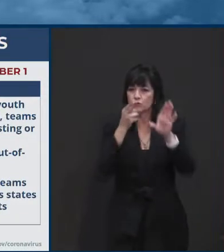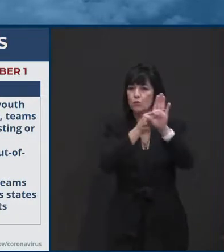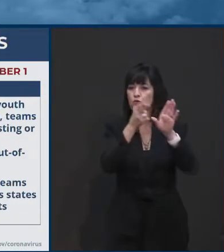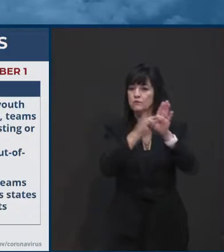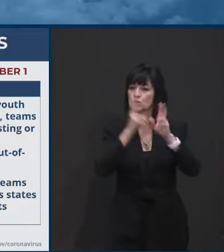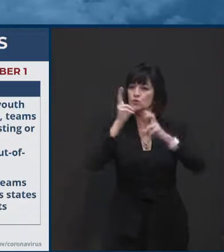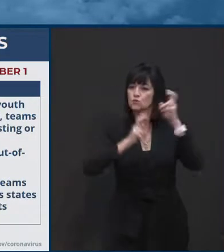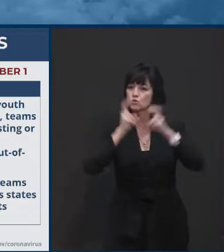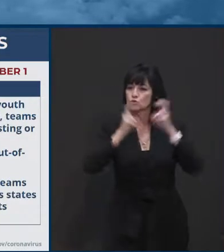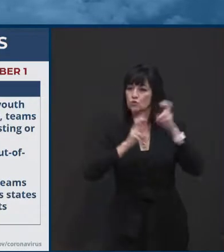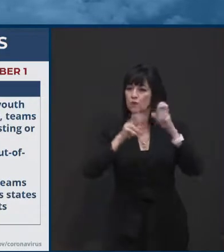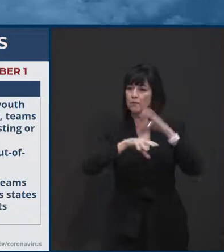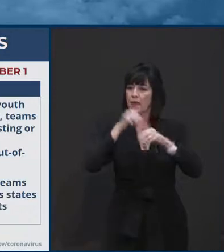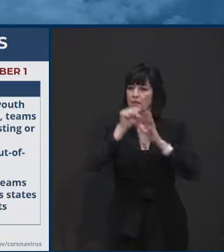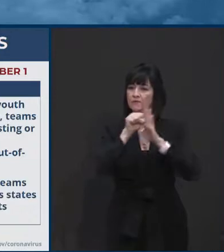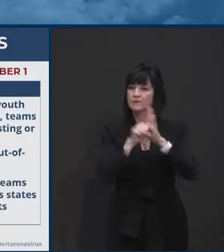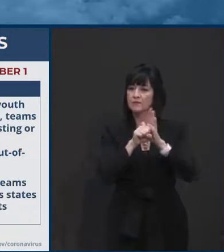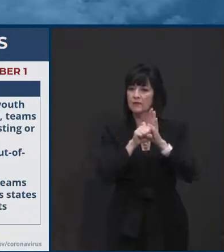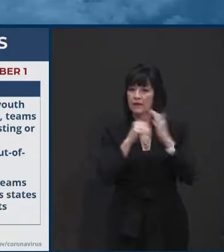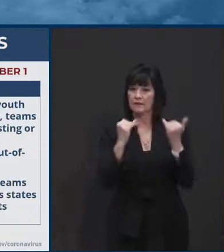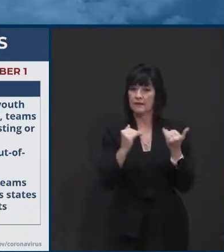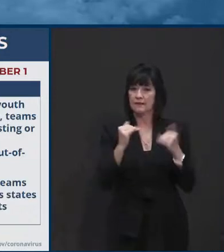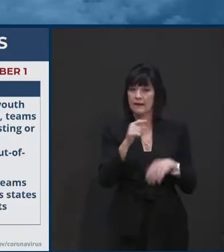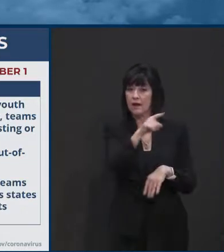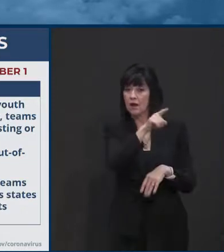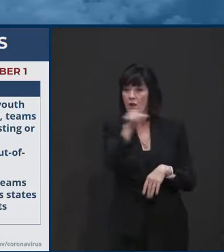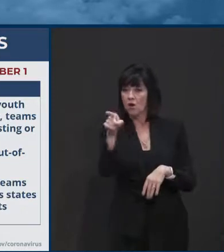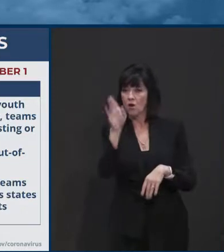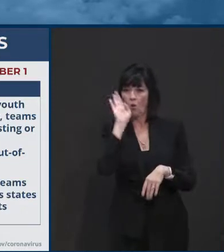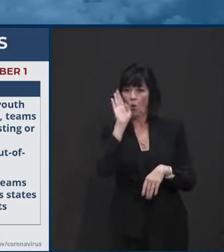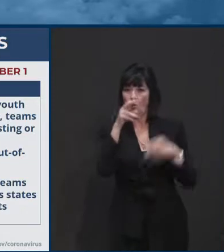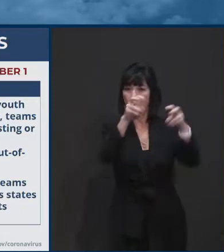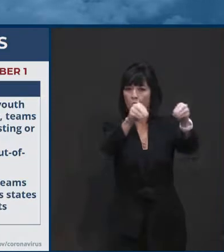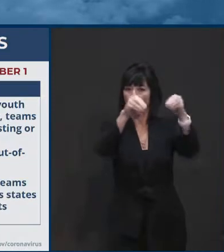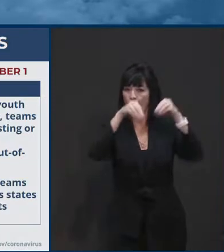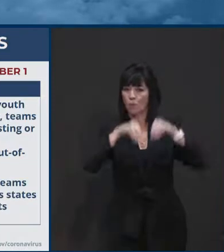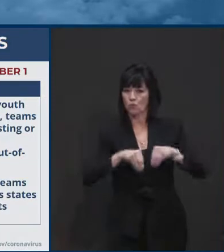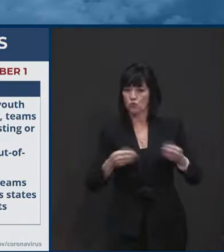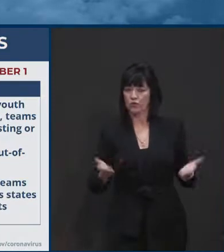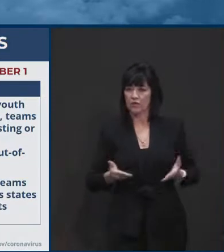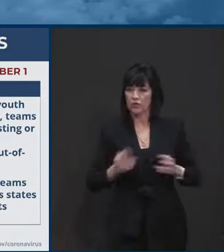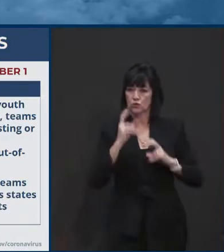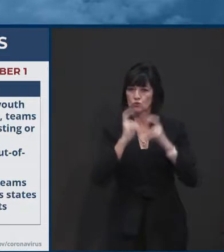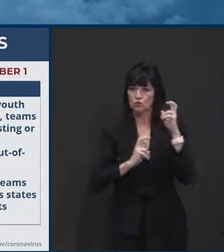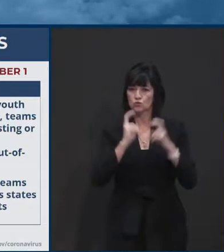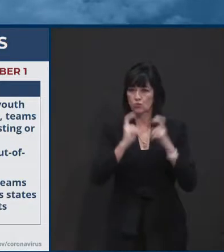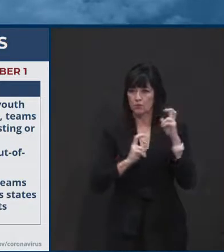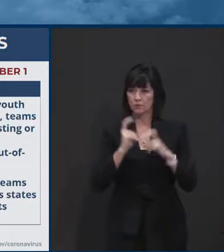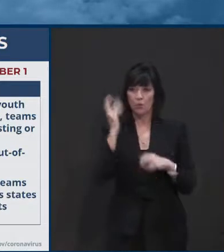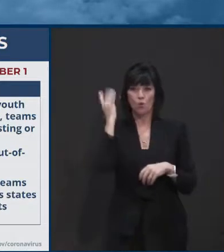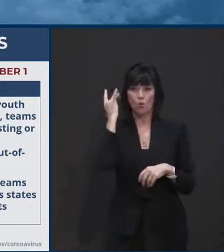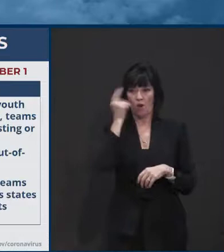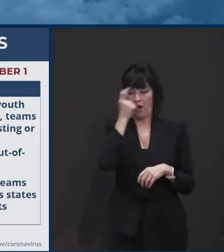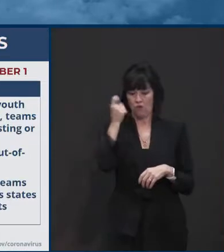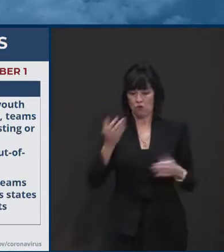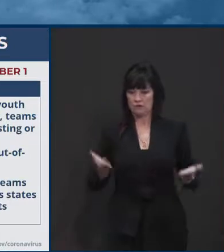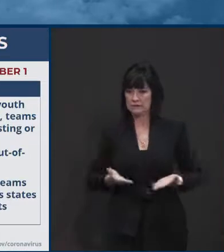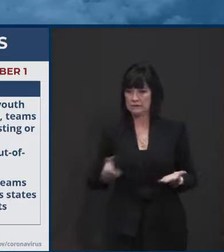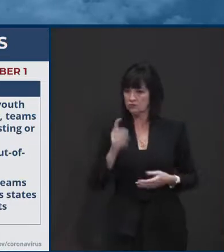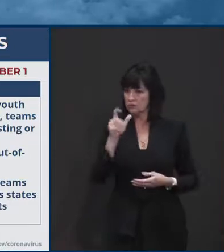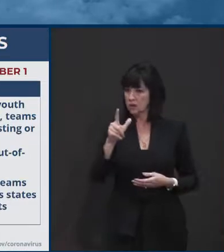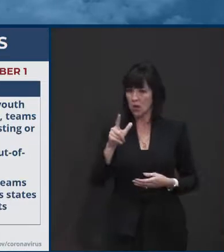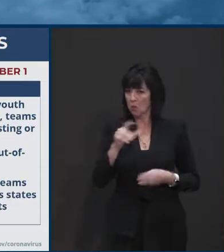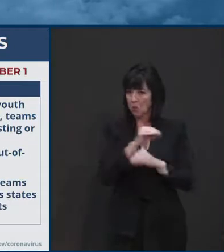to Delaware because they didn't have, uh, a similar restriction. We've seen behavior outside of this